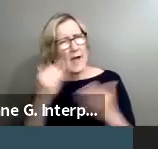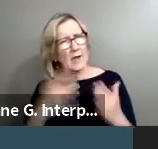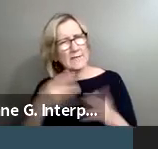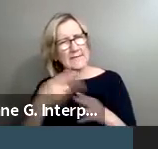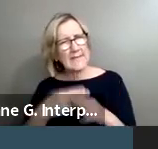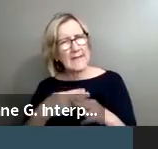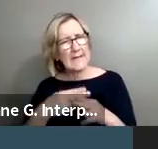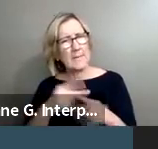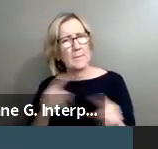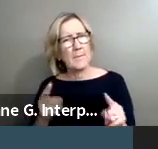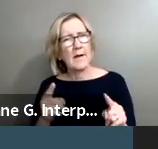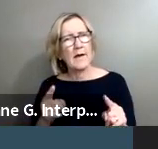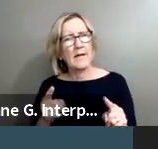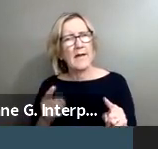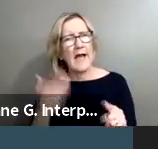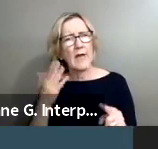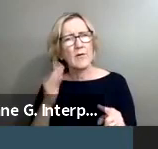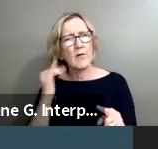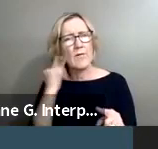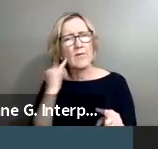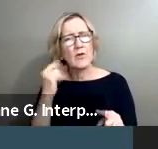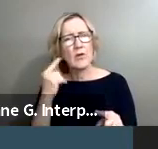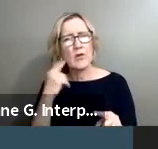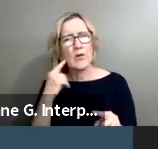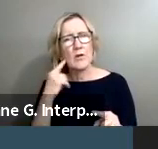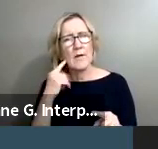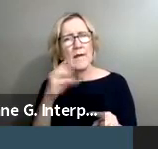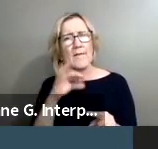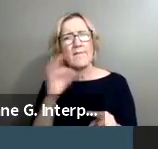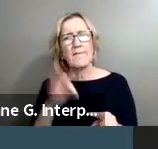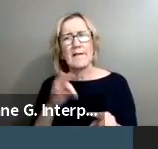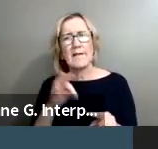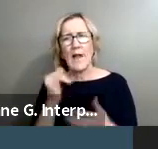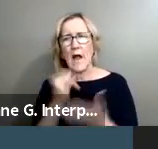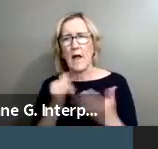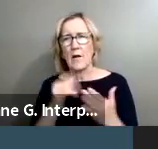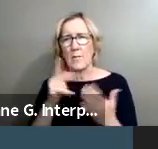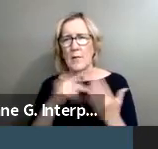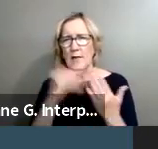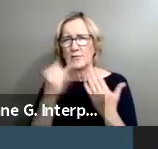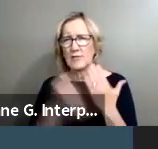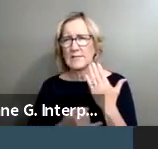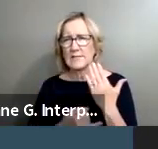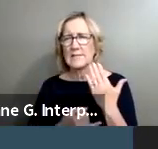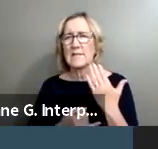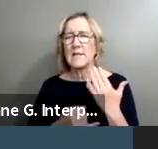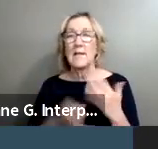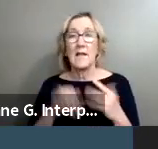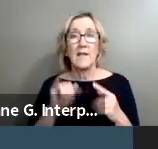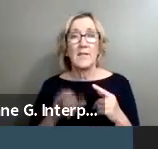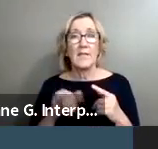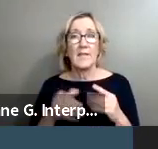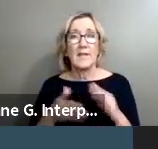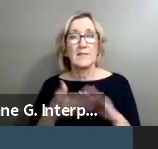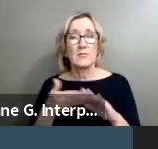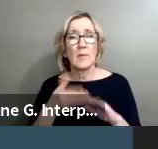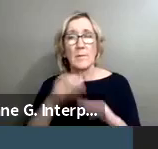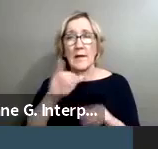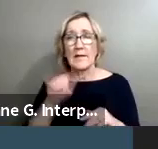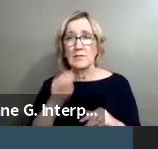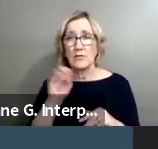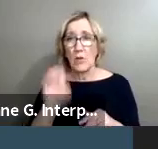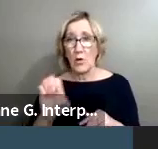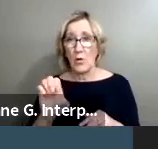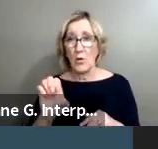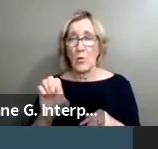I don't know if anyone here has heard of the Flint Art Project, Flint Public Art Project. That's run by Joe. And Joe has been